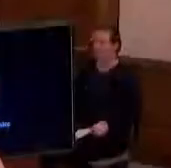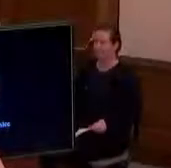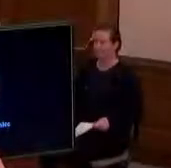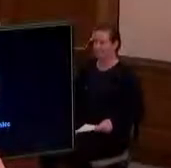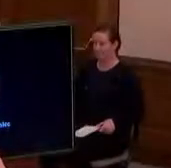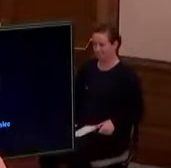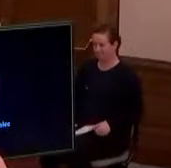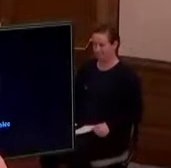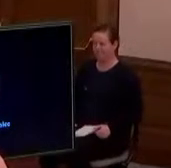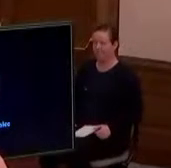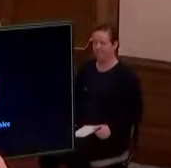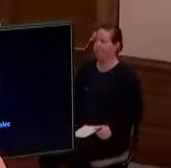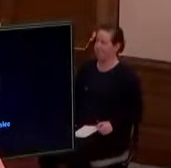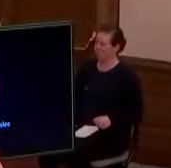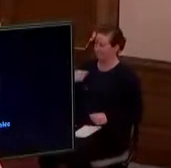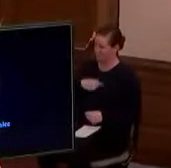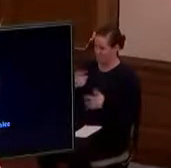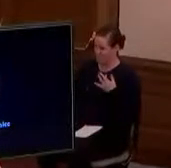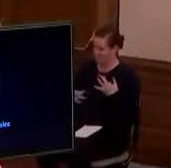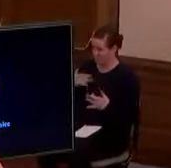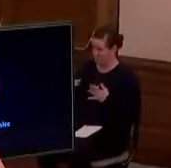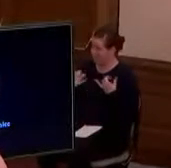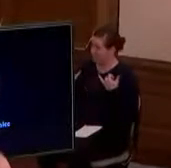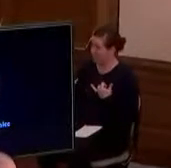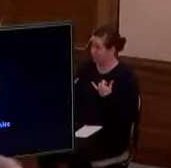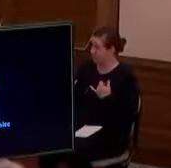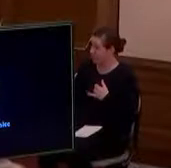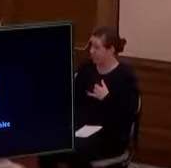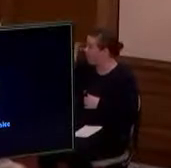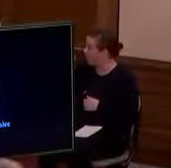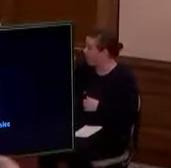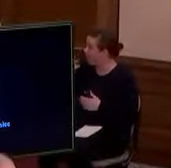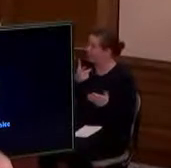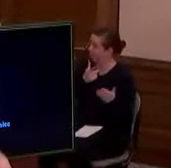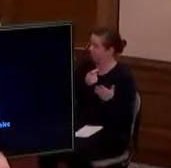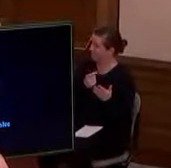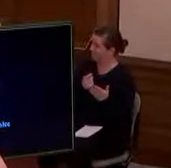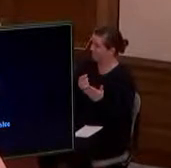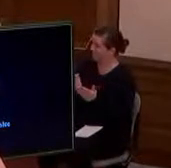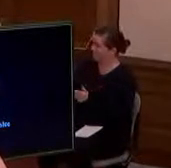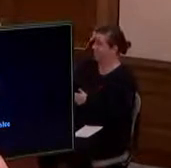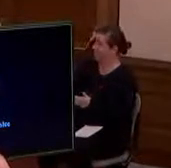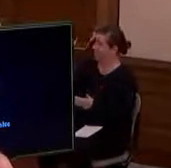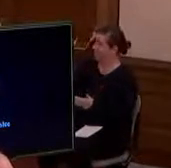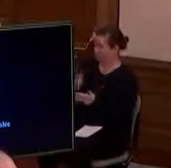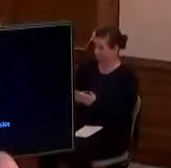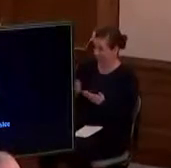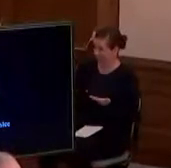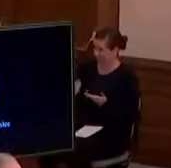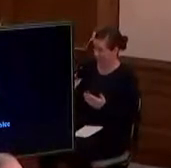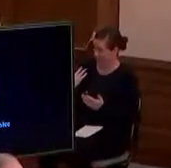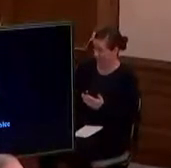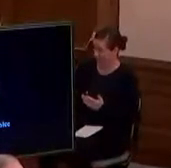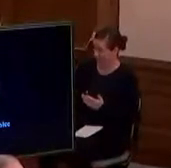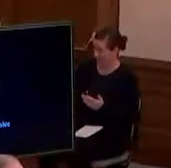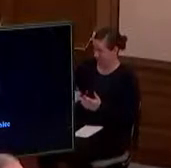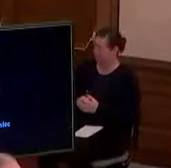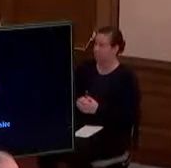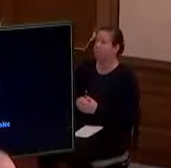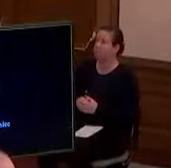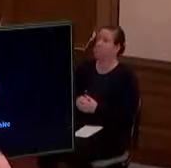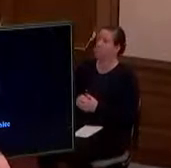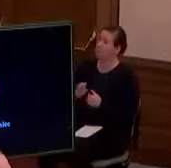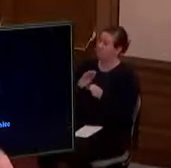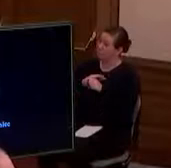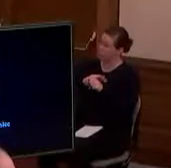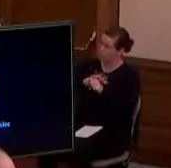We know we're excited today about our vaccine in state Washington, but we know that COVID-19 is not the only